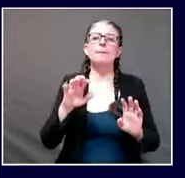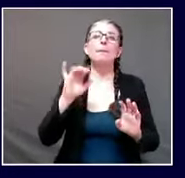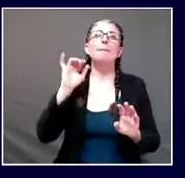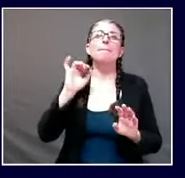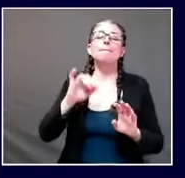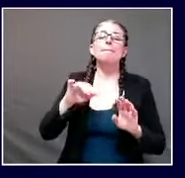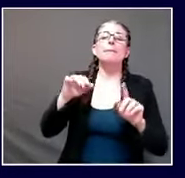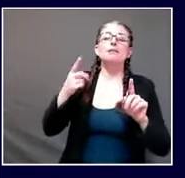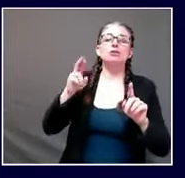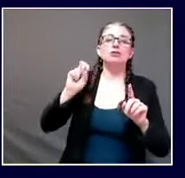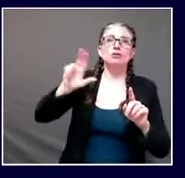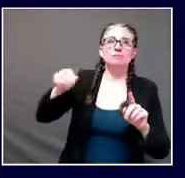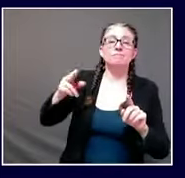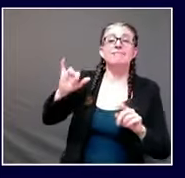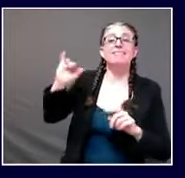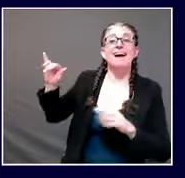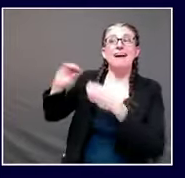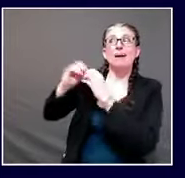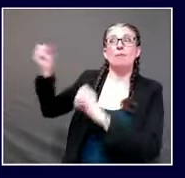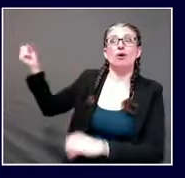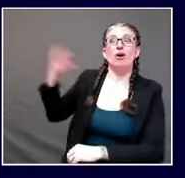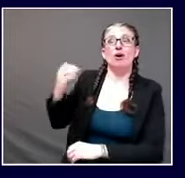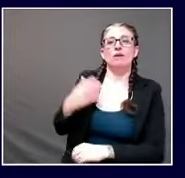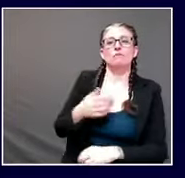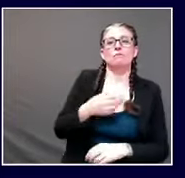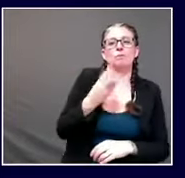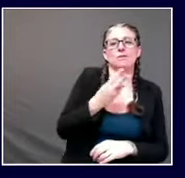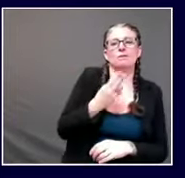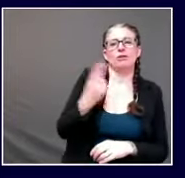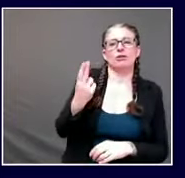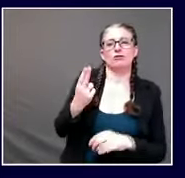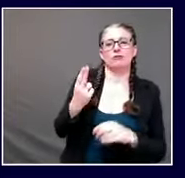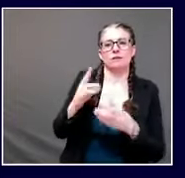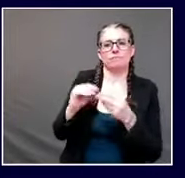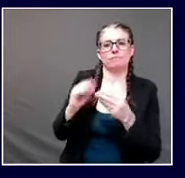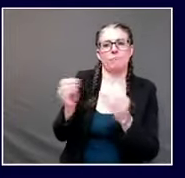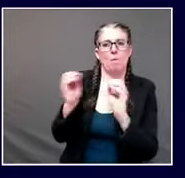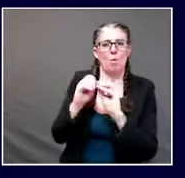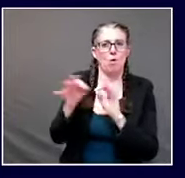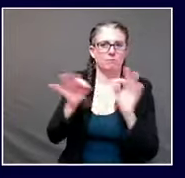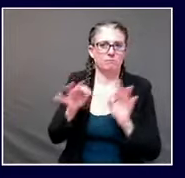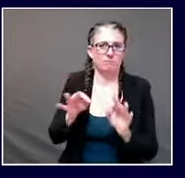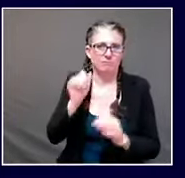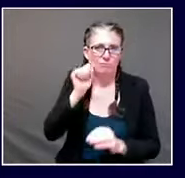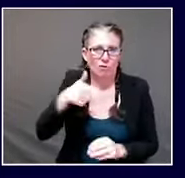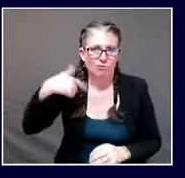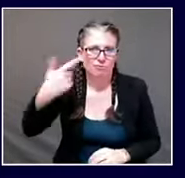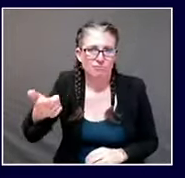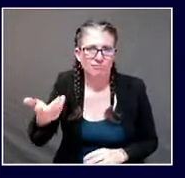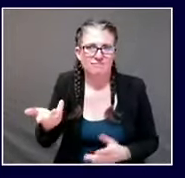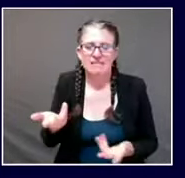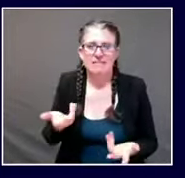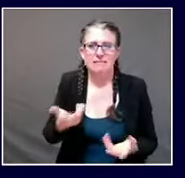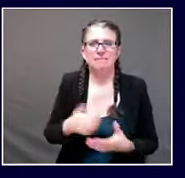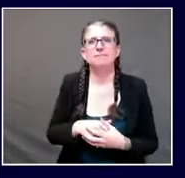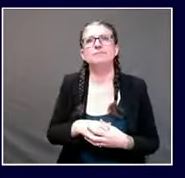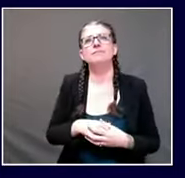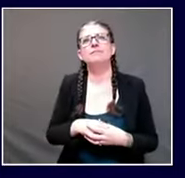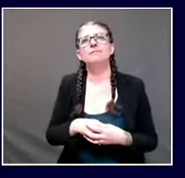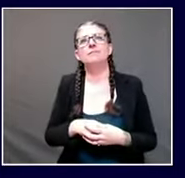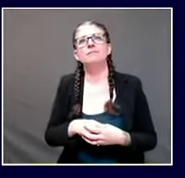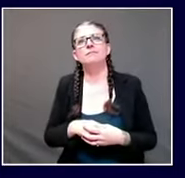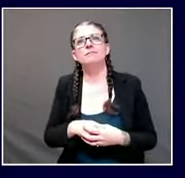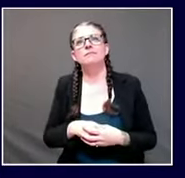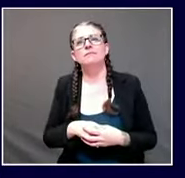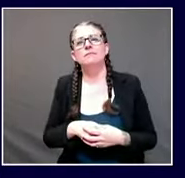see exactly what this week's allocation to maine will be and then the regeneron will be on top of whatever you're getting from the eli lily